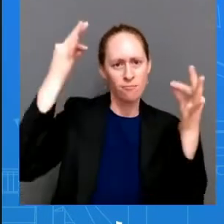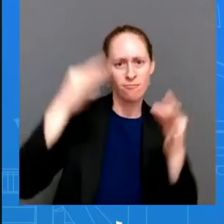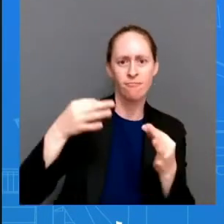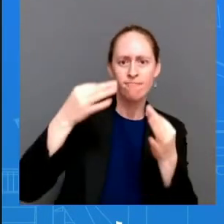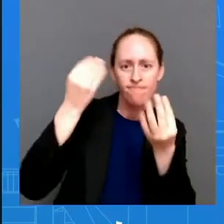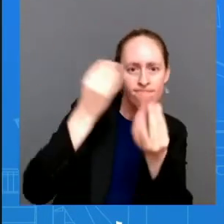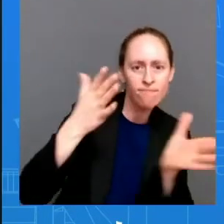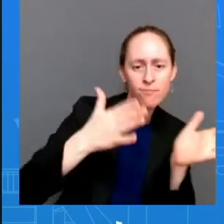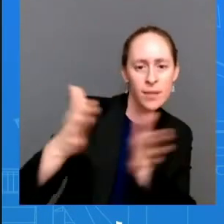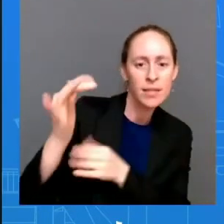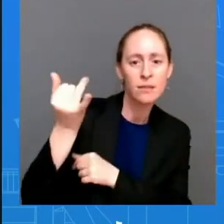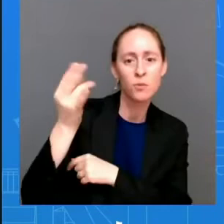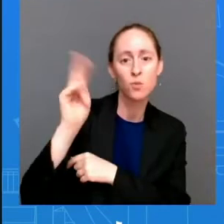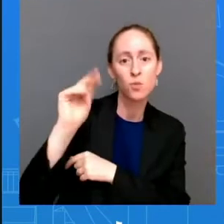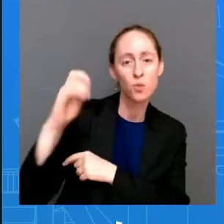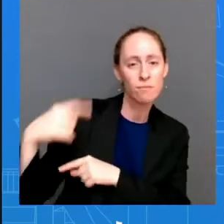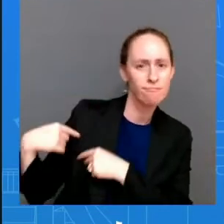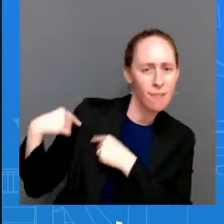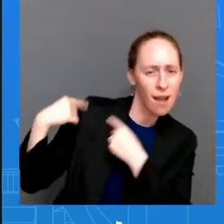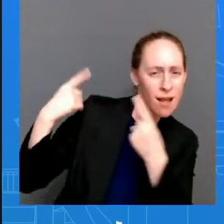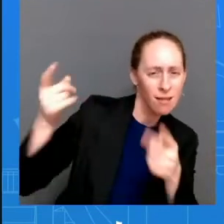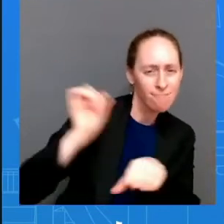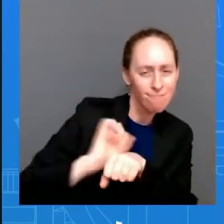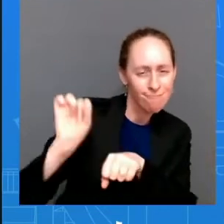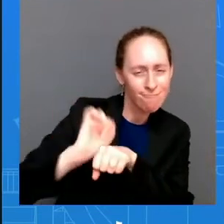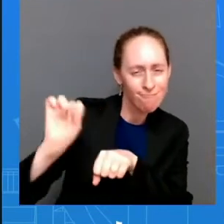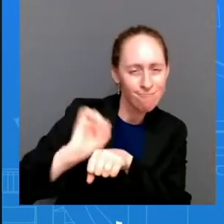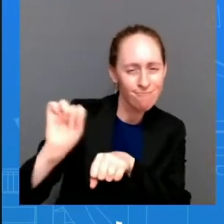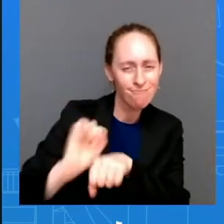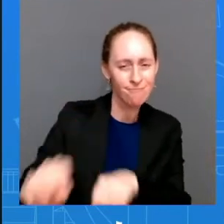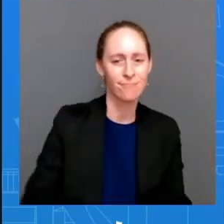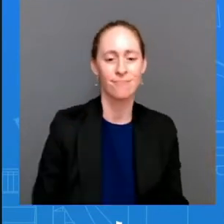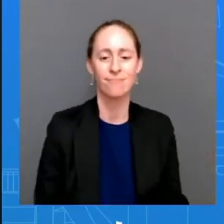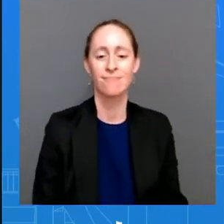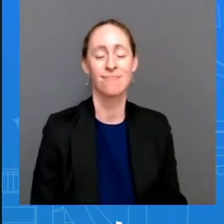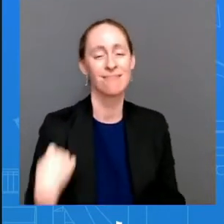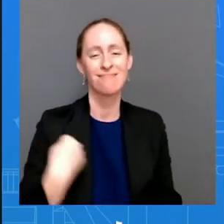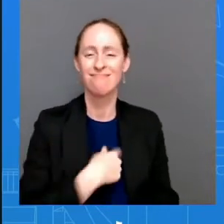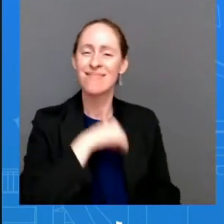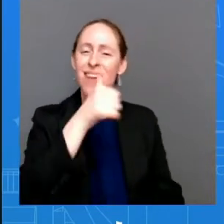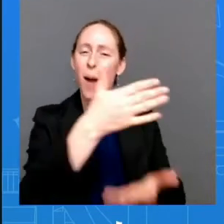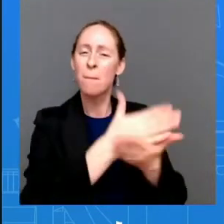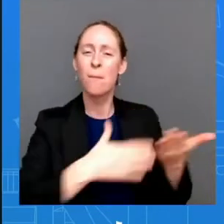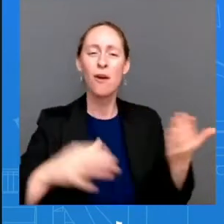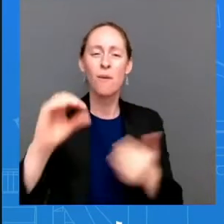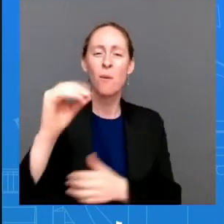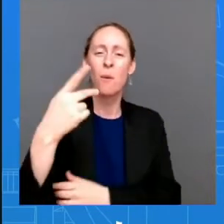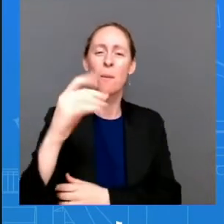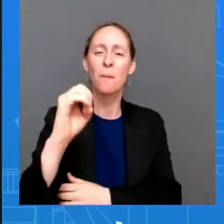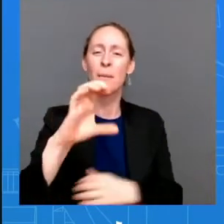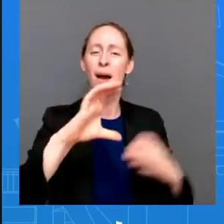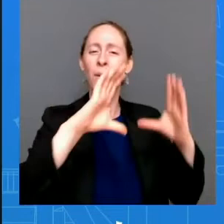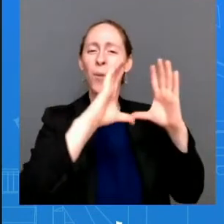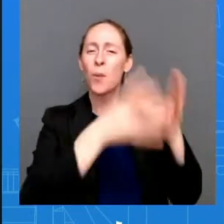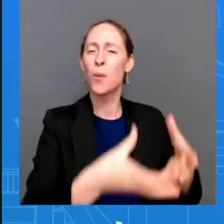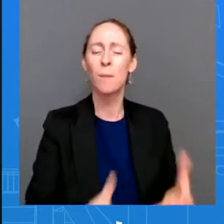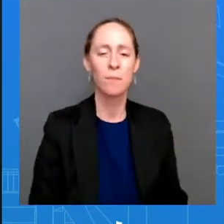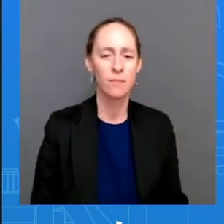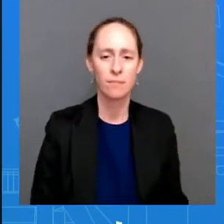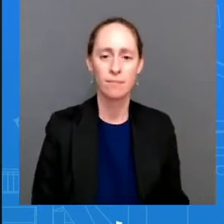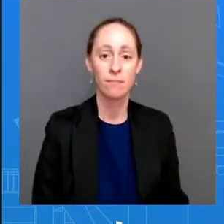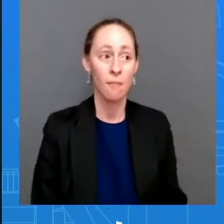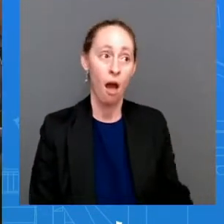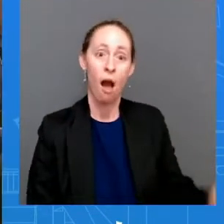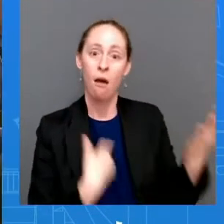members of opec of opec plus uh but we welcome uh you know we welcome their announcement the strategic petroleum